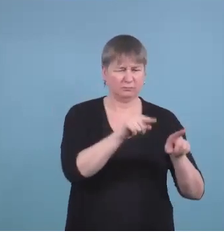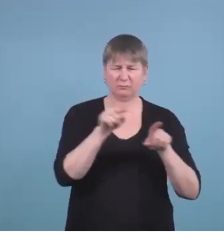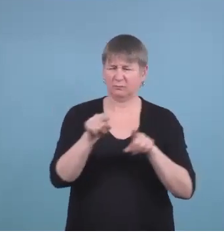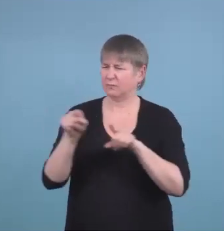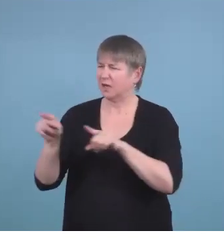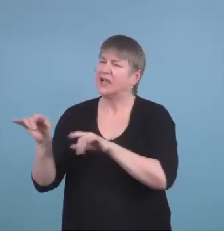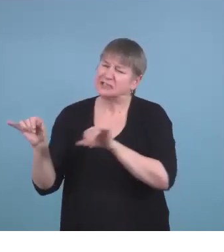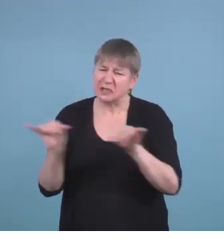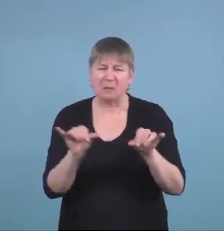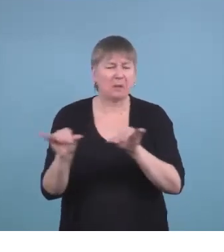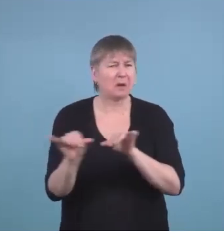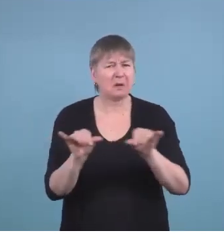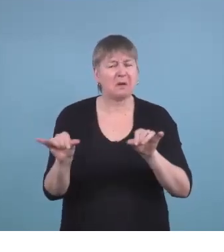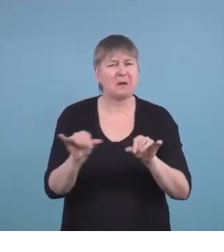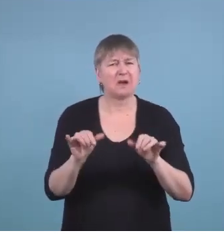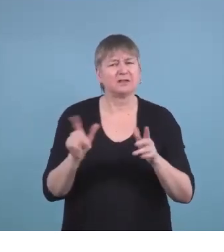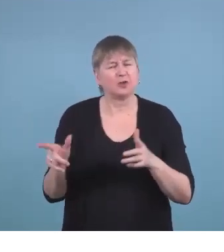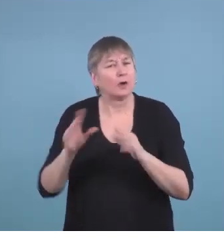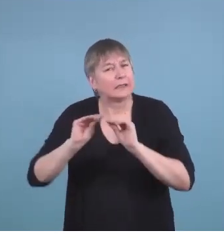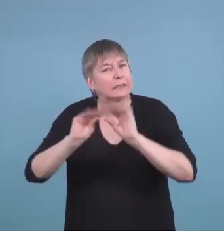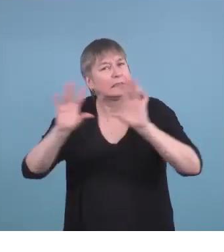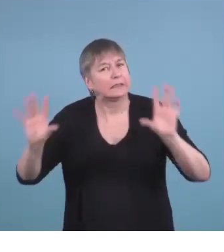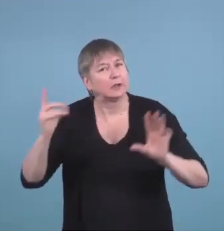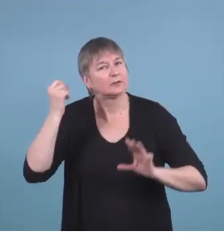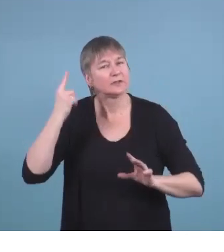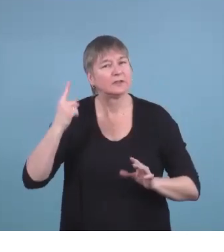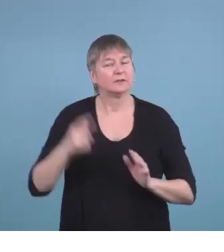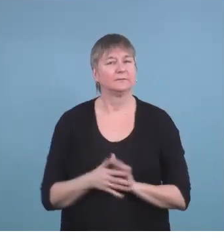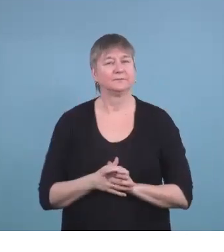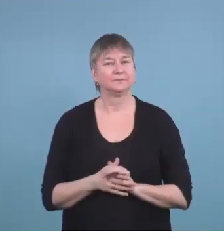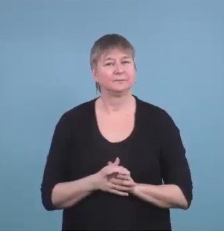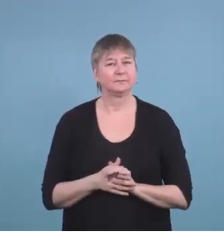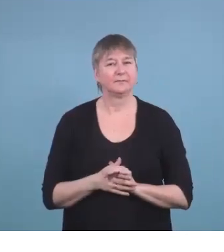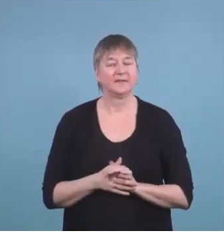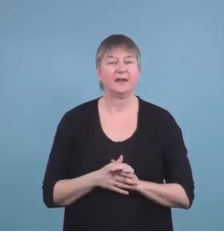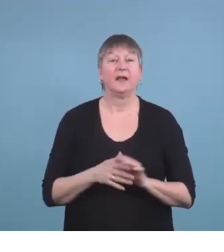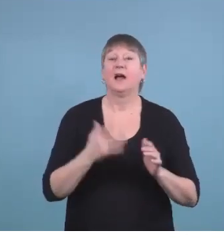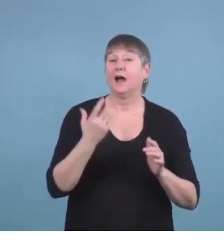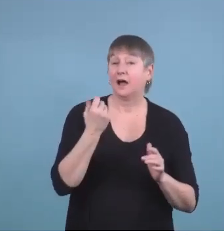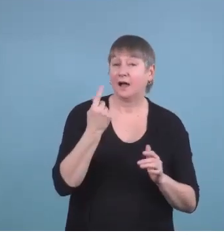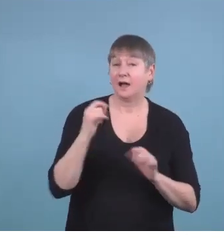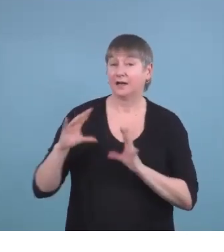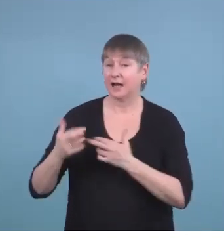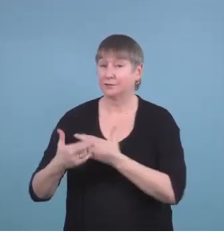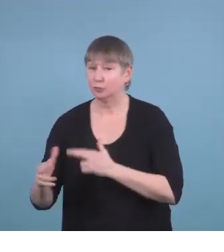Making sure that that's all clear. Because it's not always the same language as we use in the classroom.